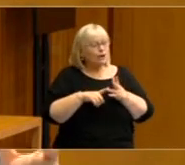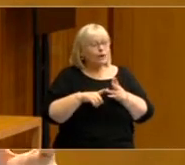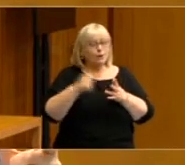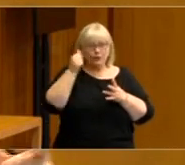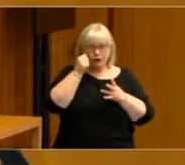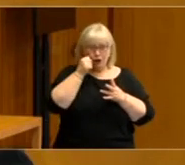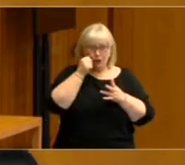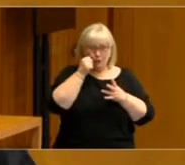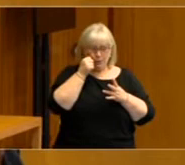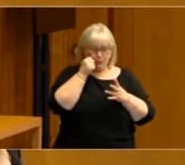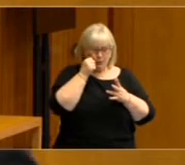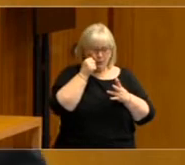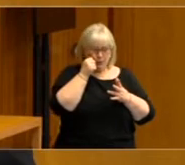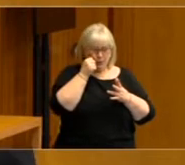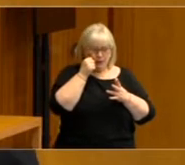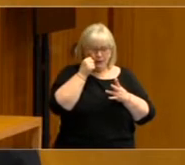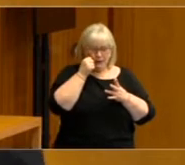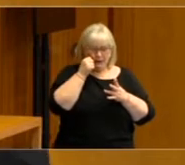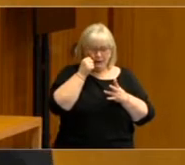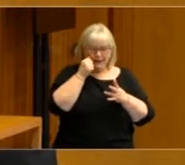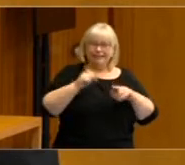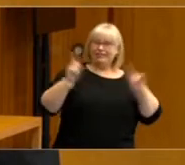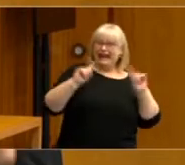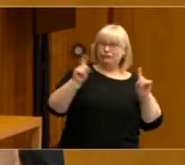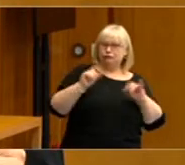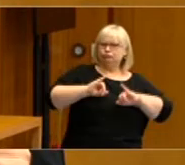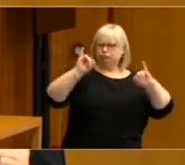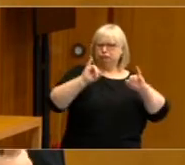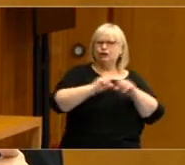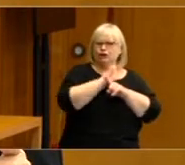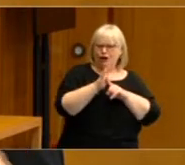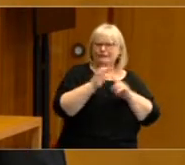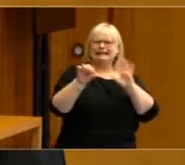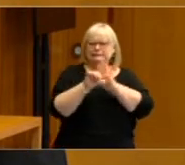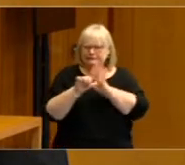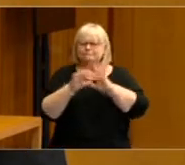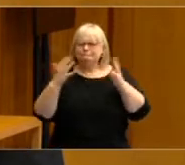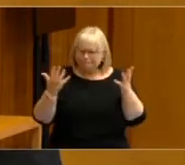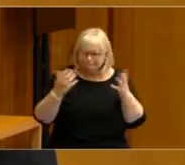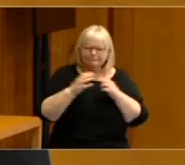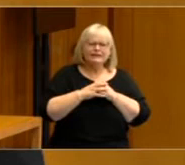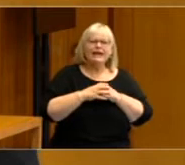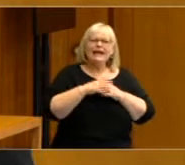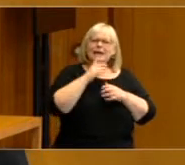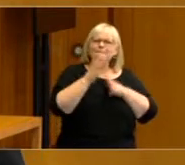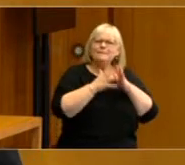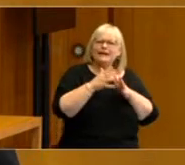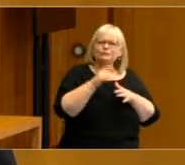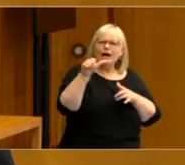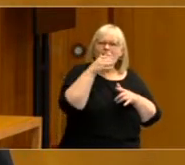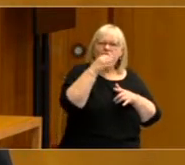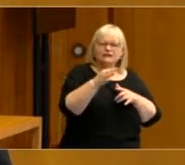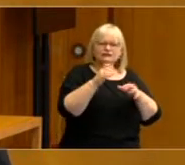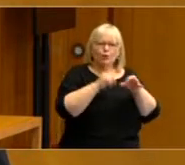nature of the current crisis, it raises questions about its effects on